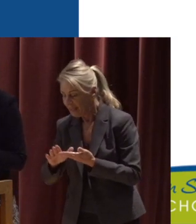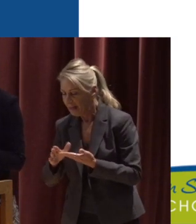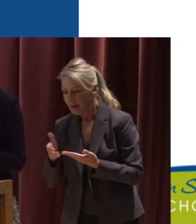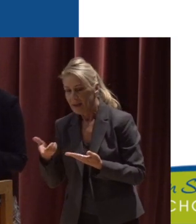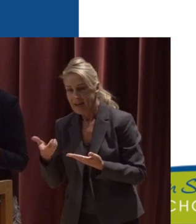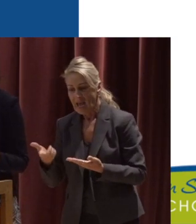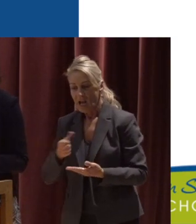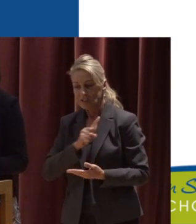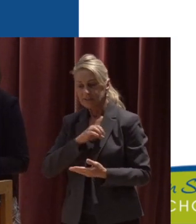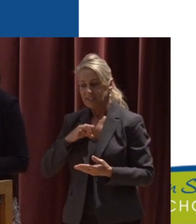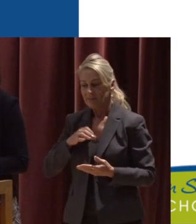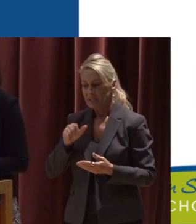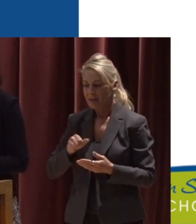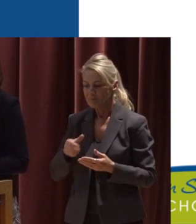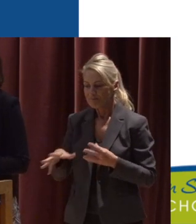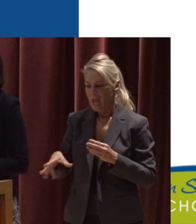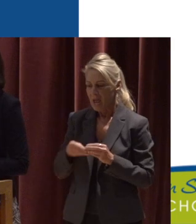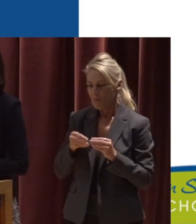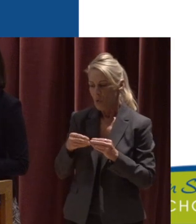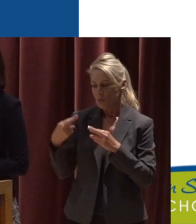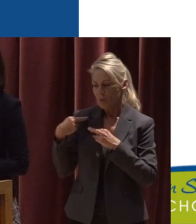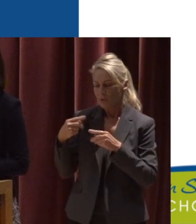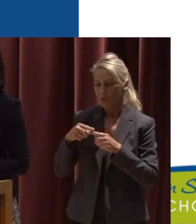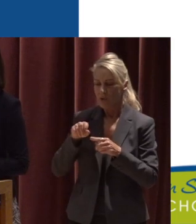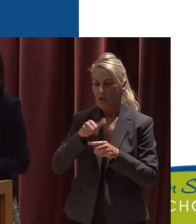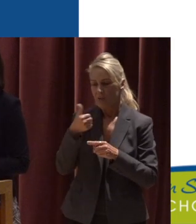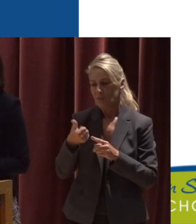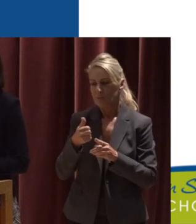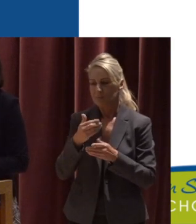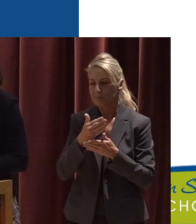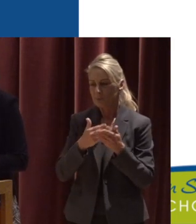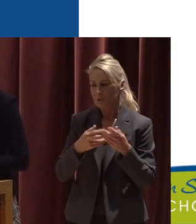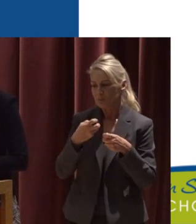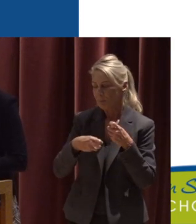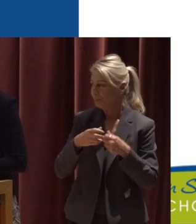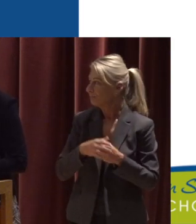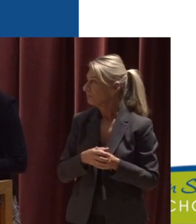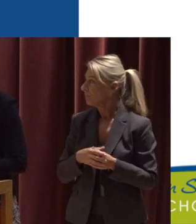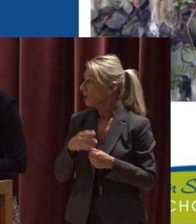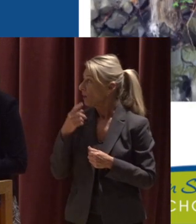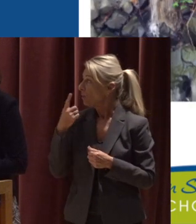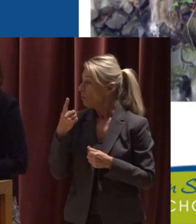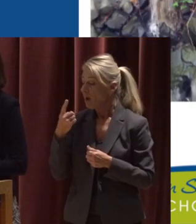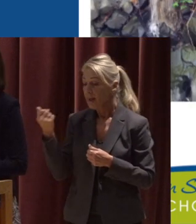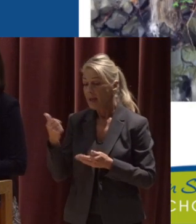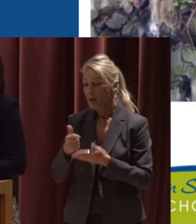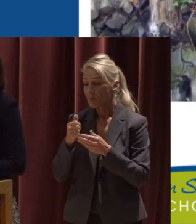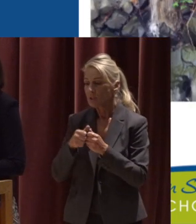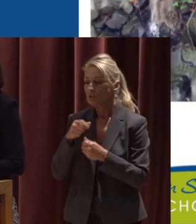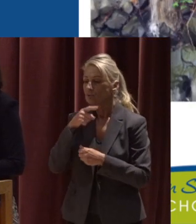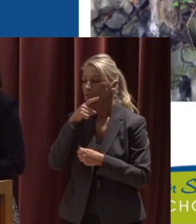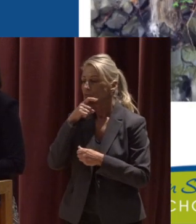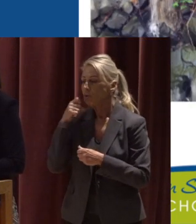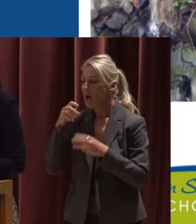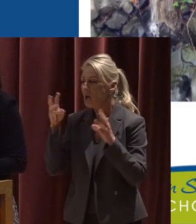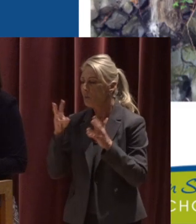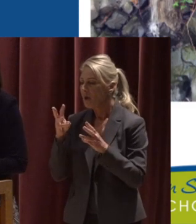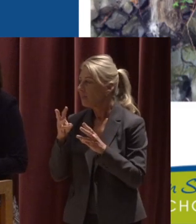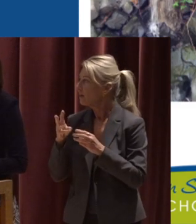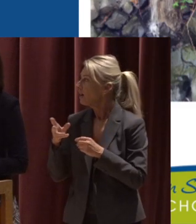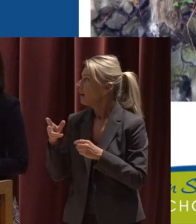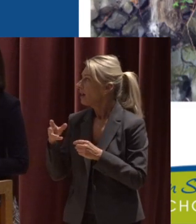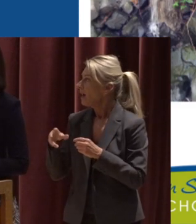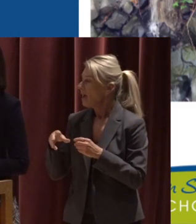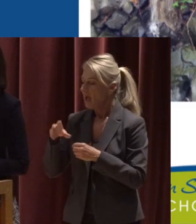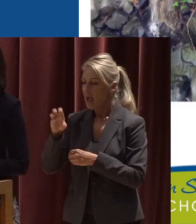able to increase the scope of its work to other different aspects One of these aspects the stream crew helps with is dry weather outfall sampling I